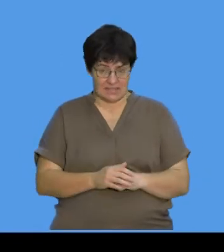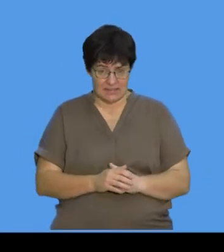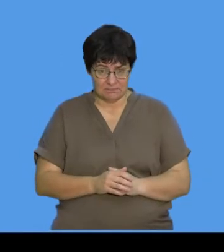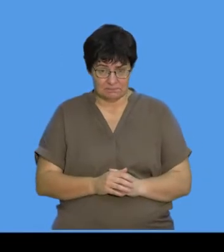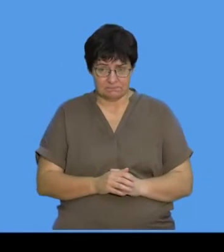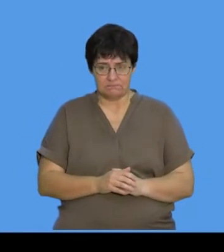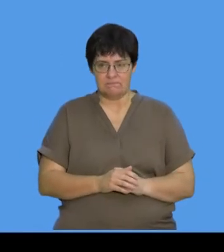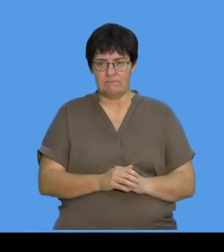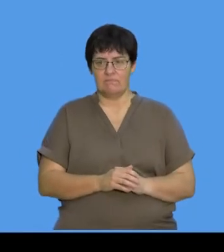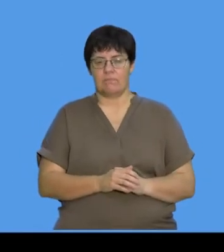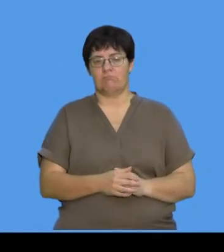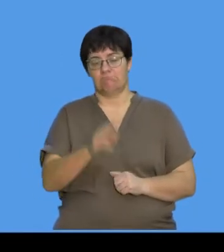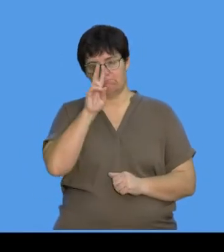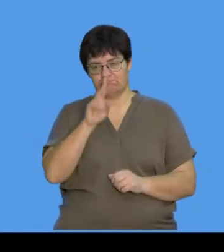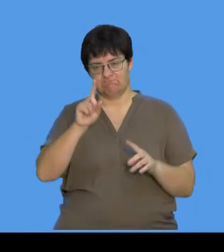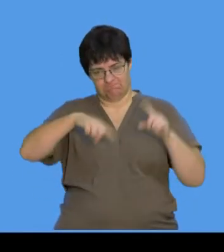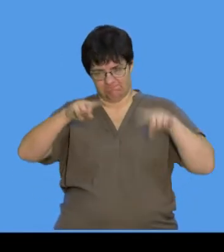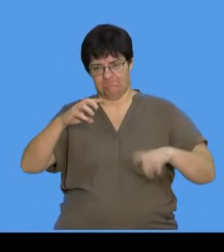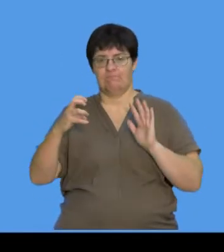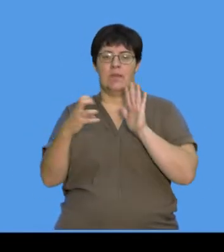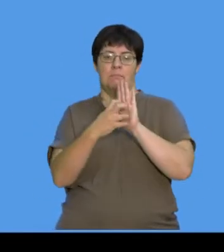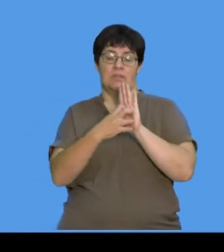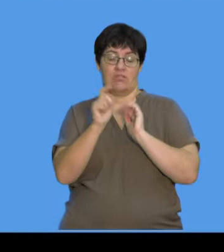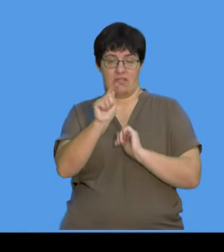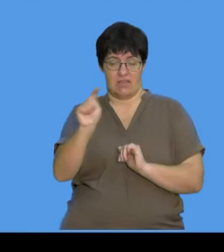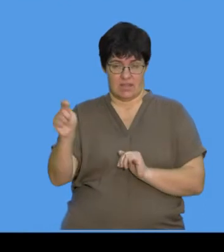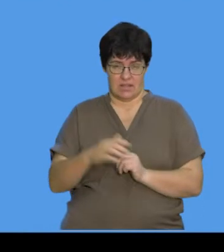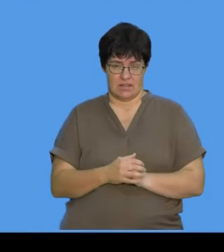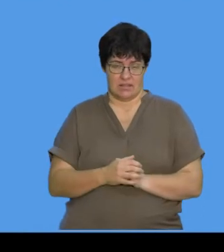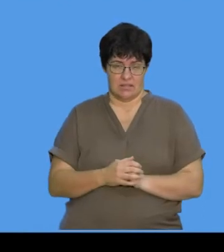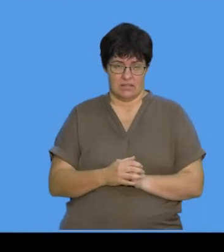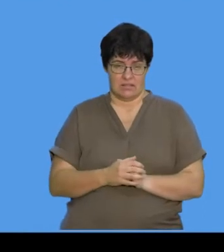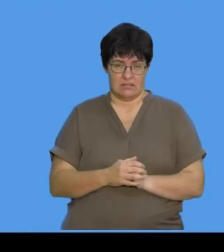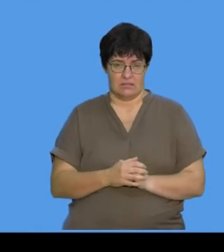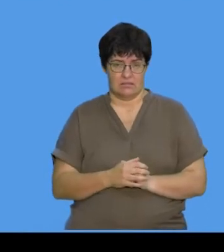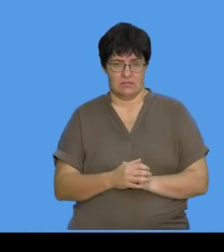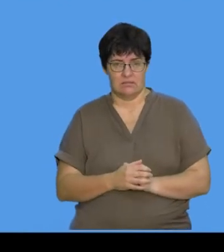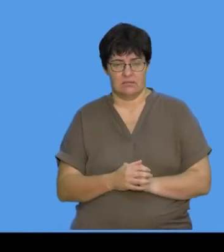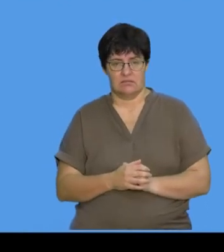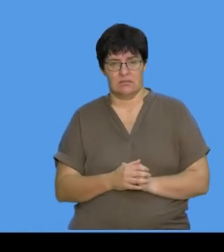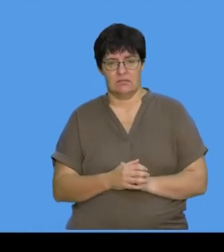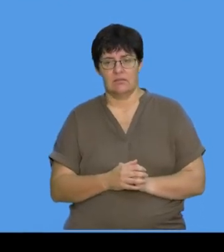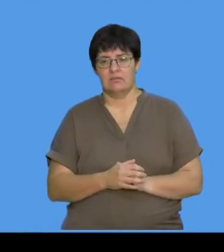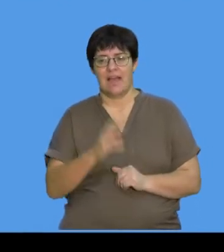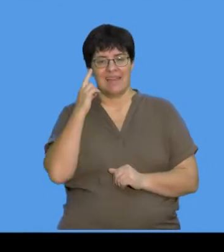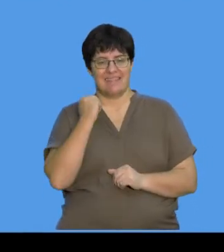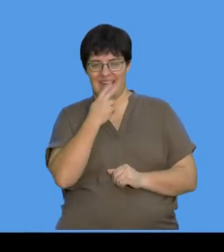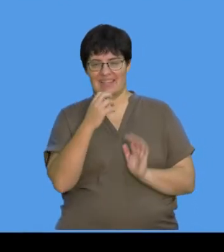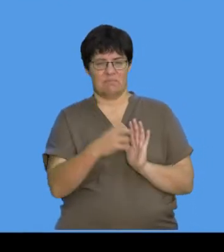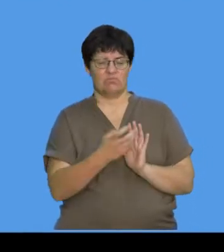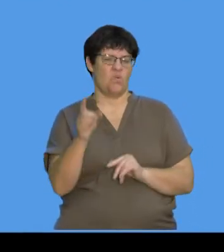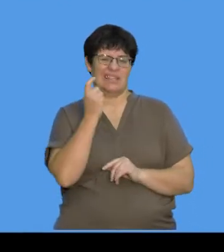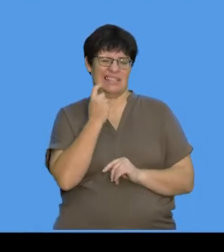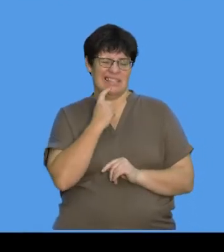does it affect us? Have a look at all these pictures over here. You will see, right, I've put nice little pictures,